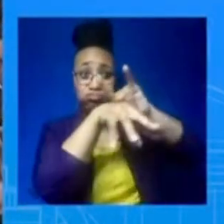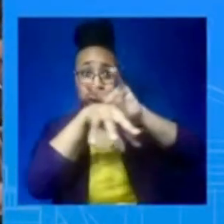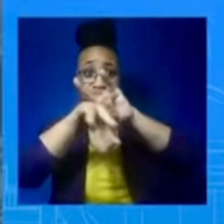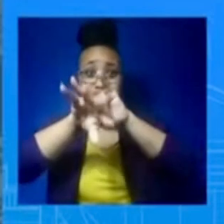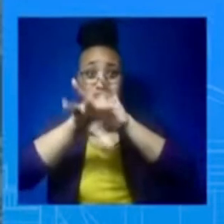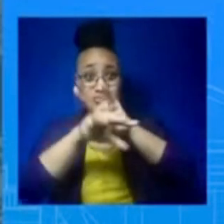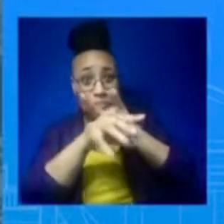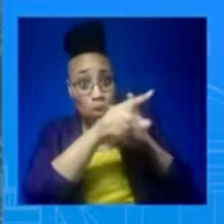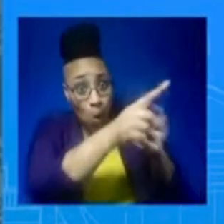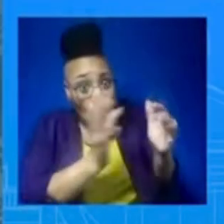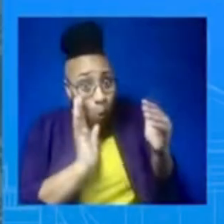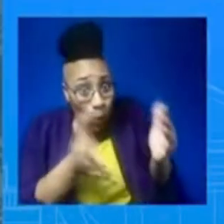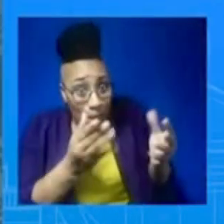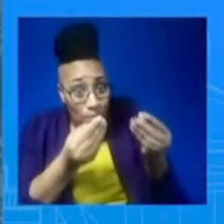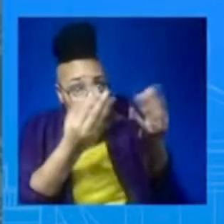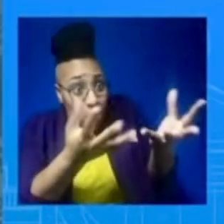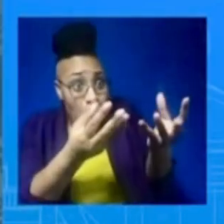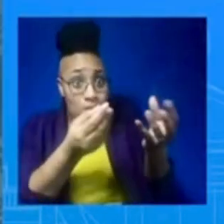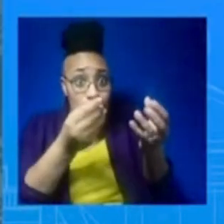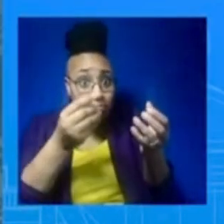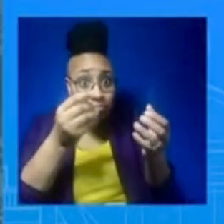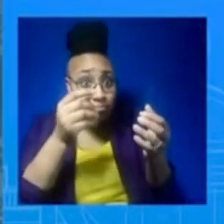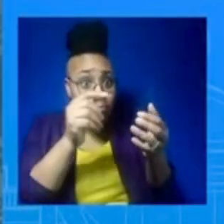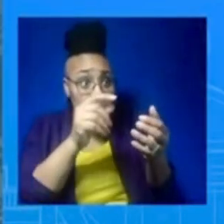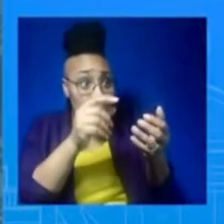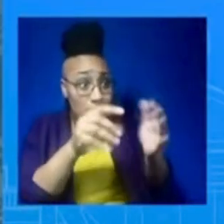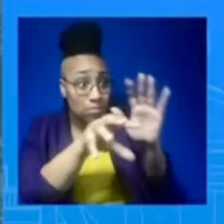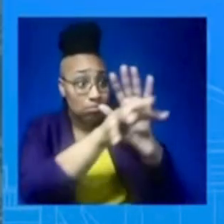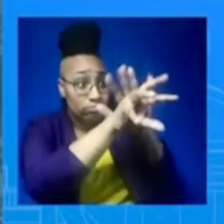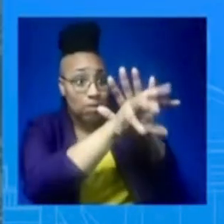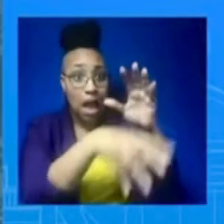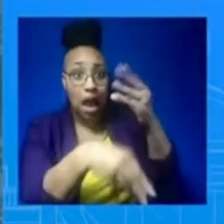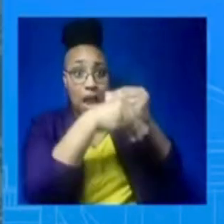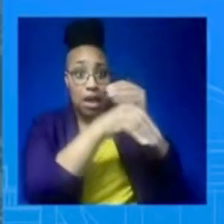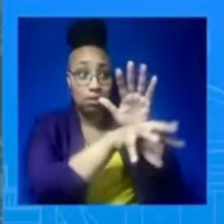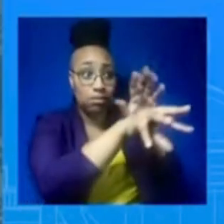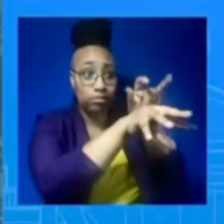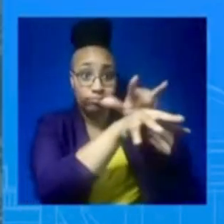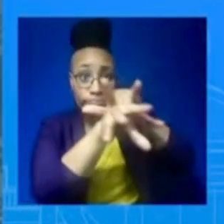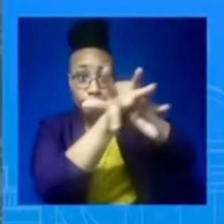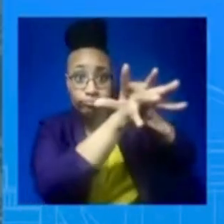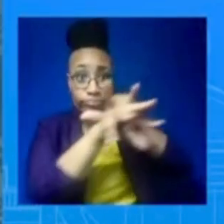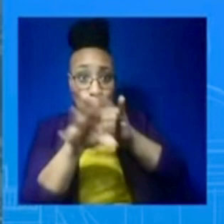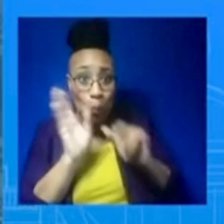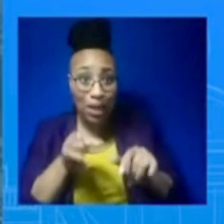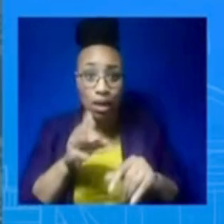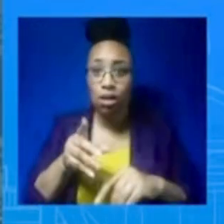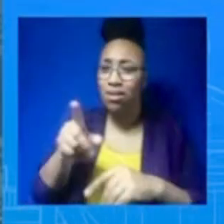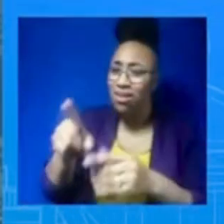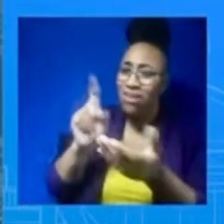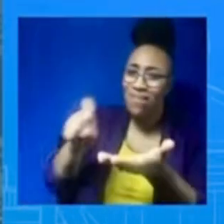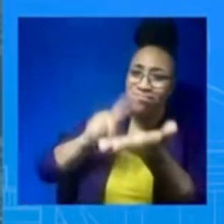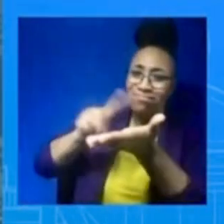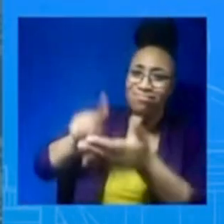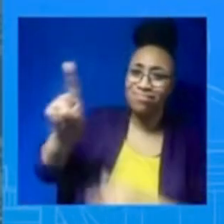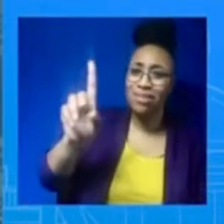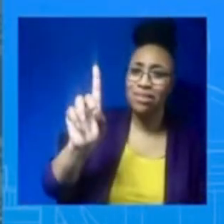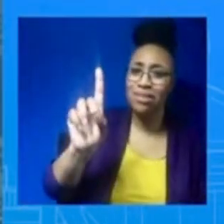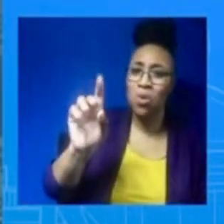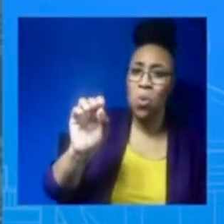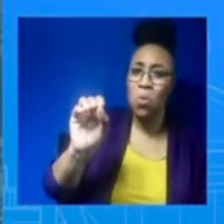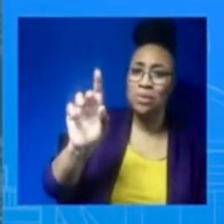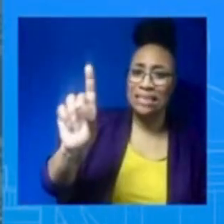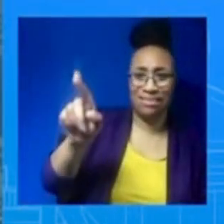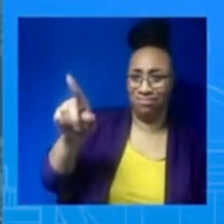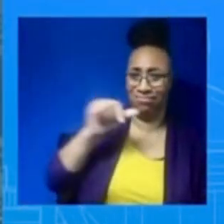DOD on that, James, in terms of releasing the imagery. I never said we had zero idea. I said we don't know what they are, and so did the President. The President also told